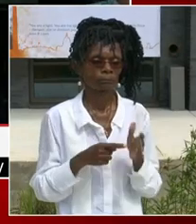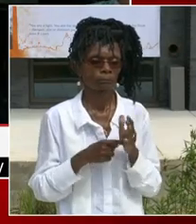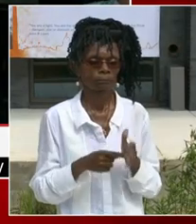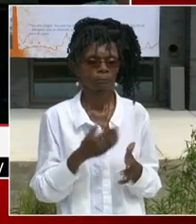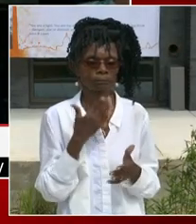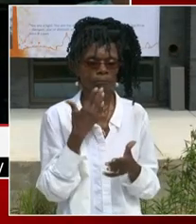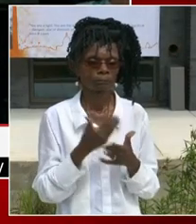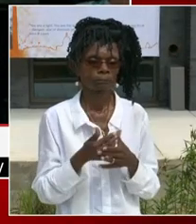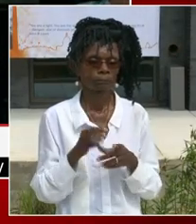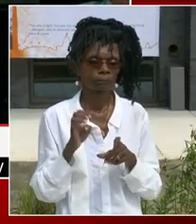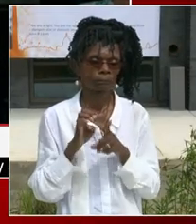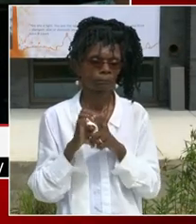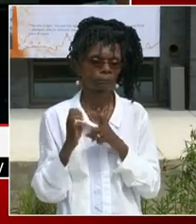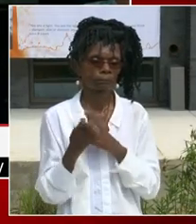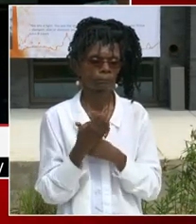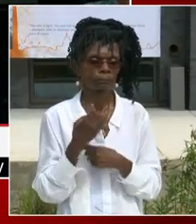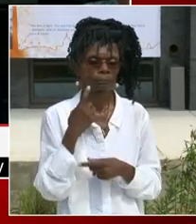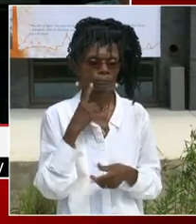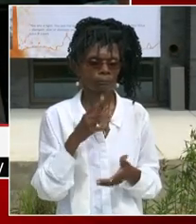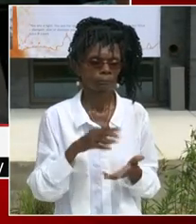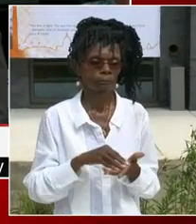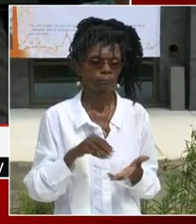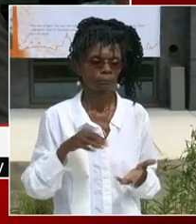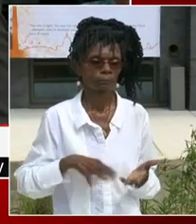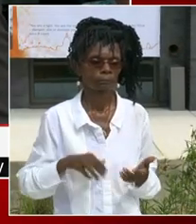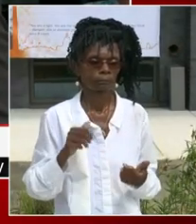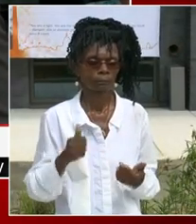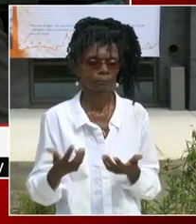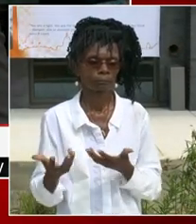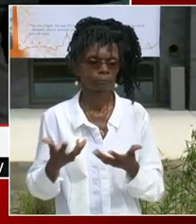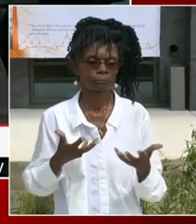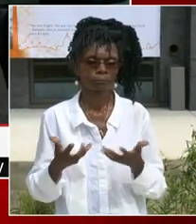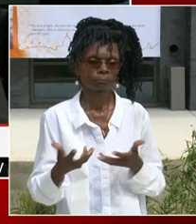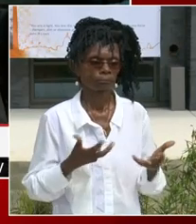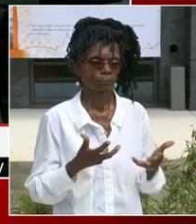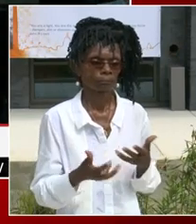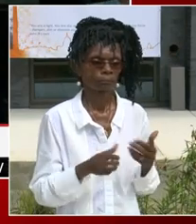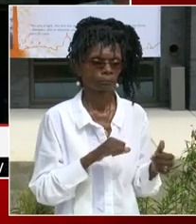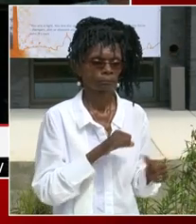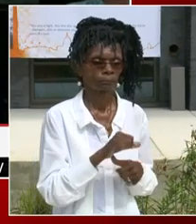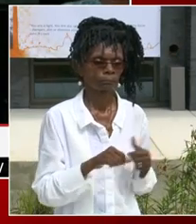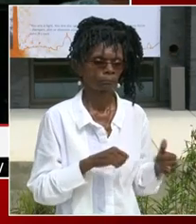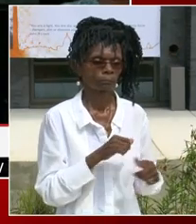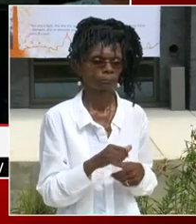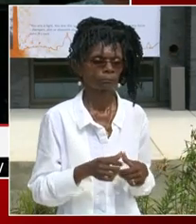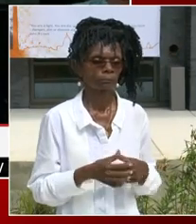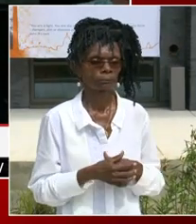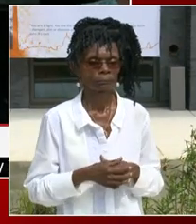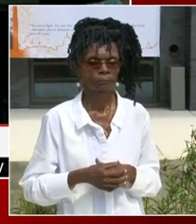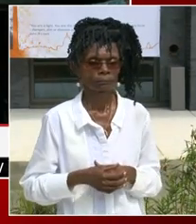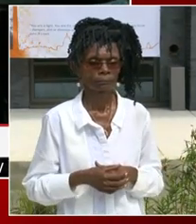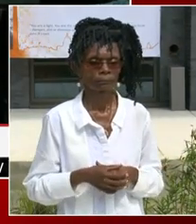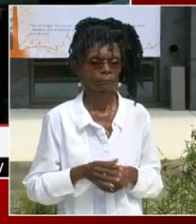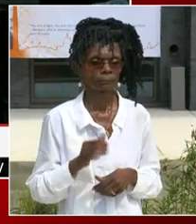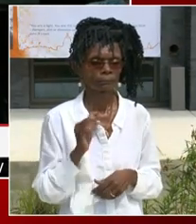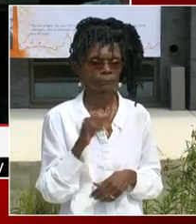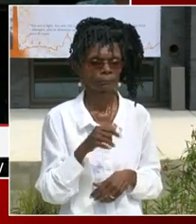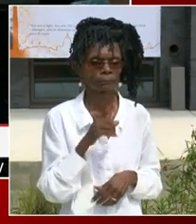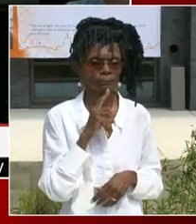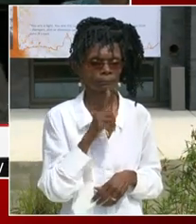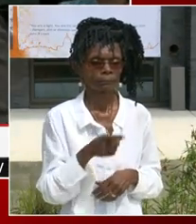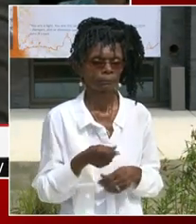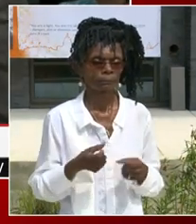many examples I could point to in the thought and the design of this facility to give our students a world-class educational experience.